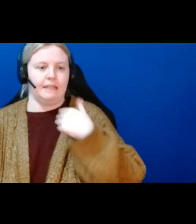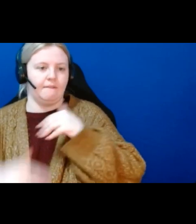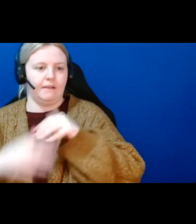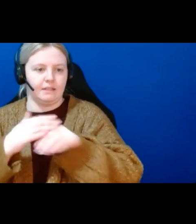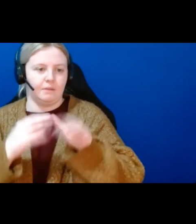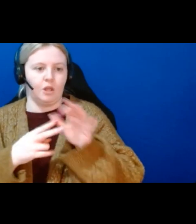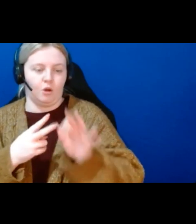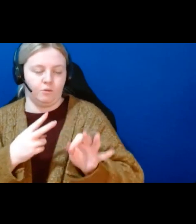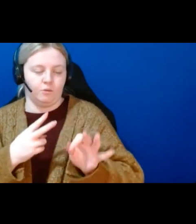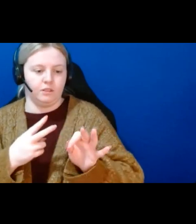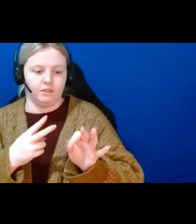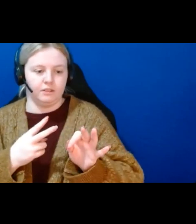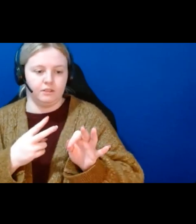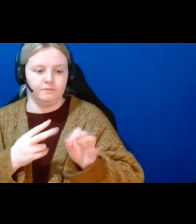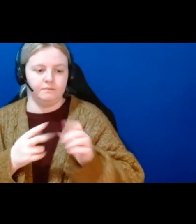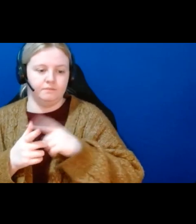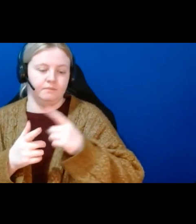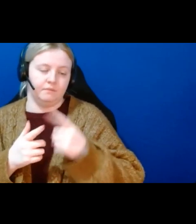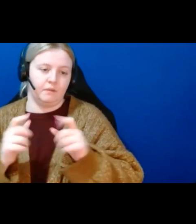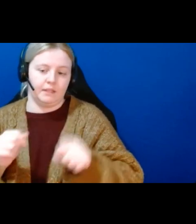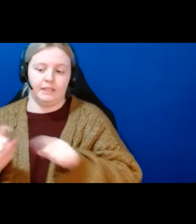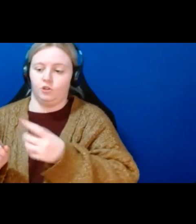able to to turn on those features for